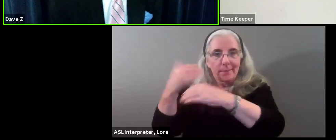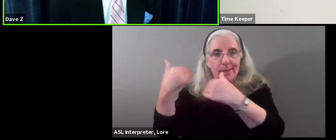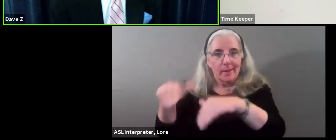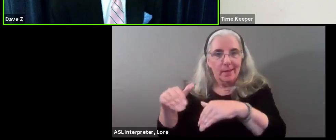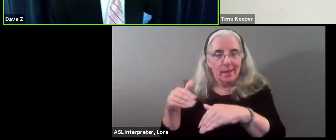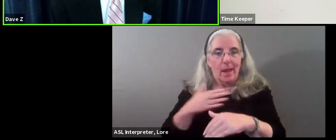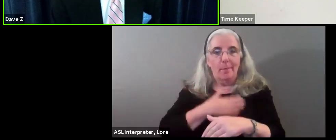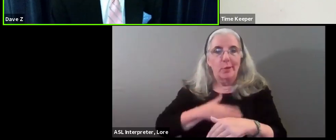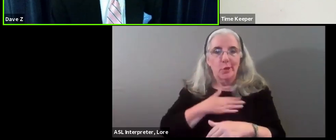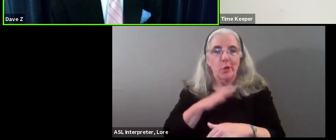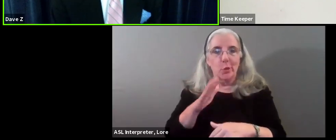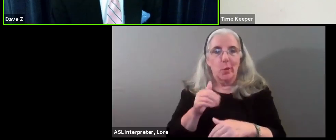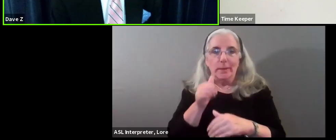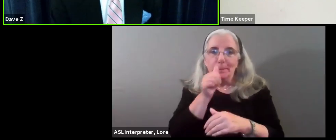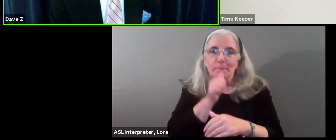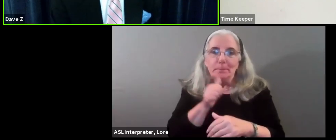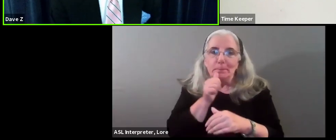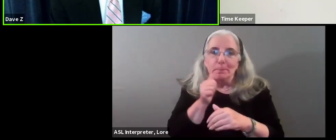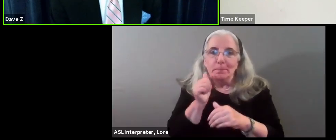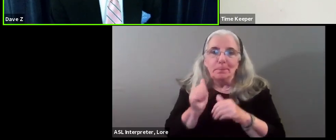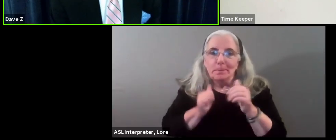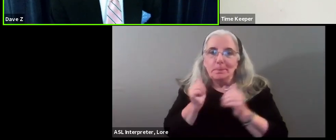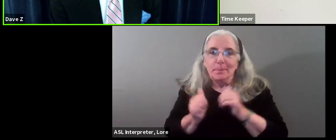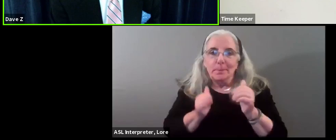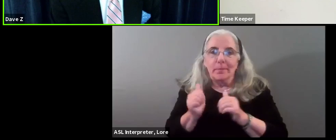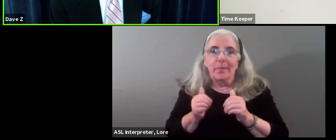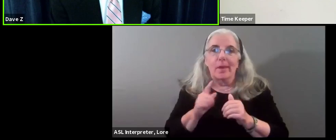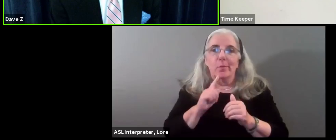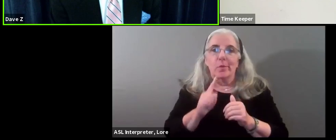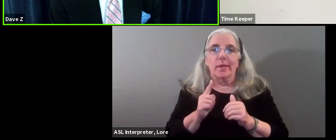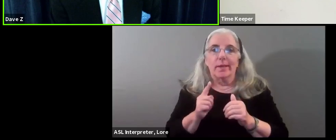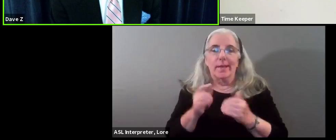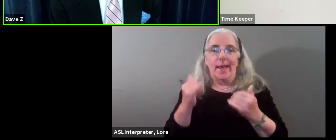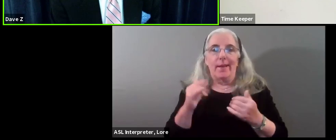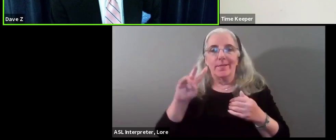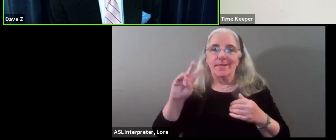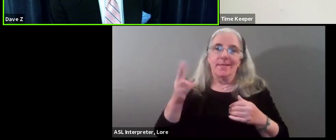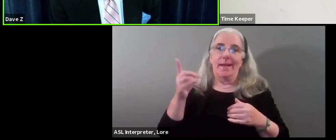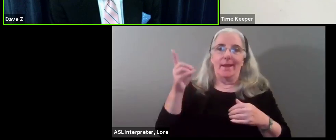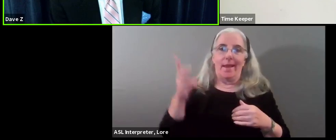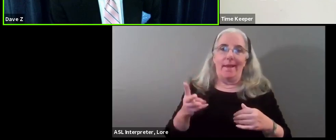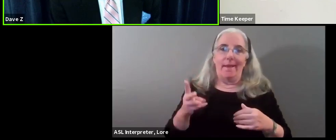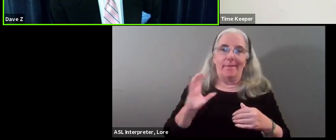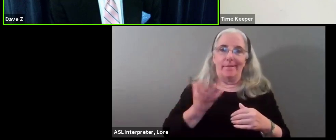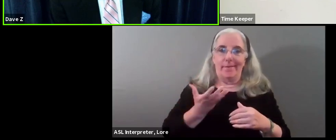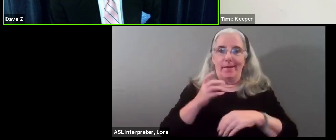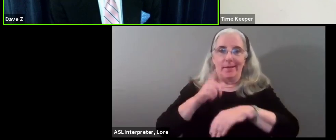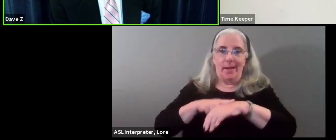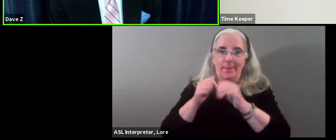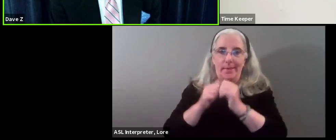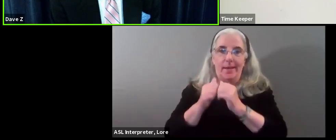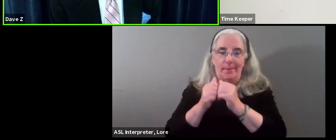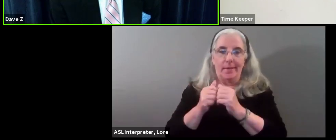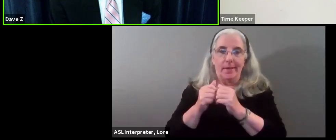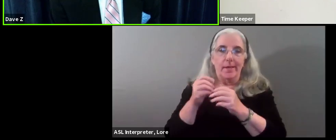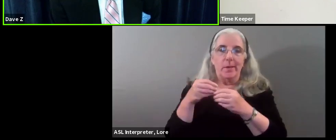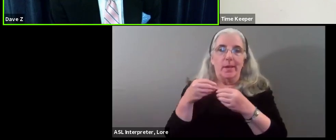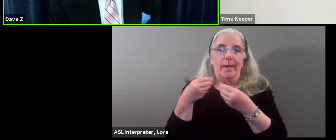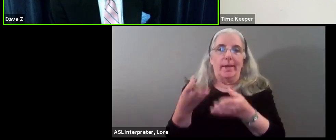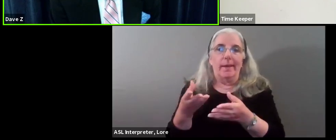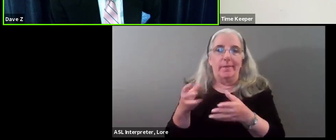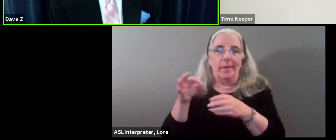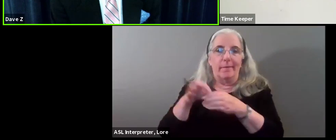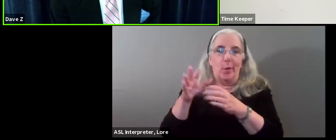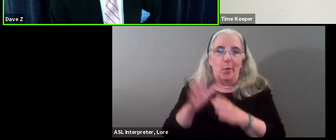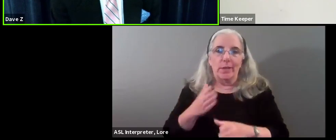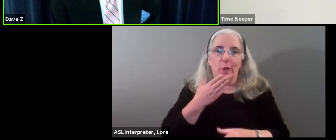and I appreciate your eloquence. So let's keep it up in the second half and continue to give our voters a very